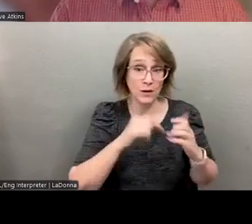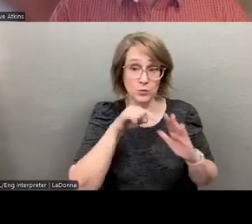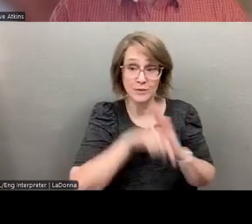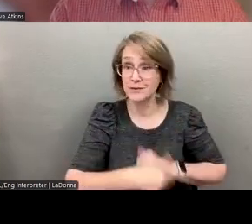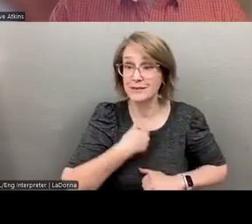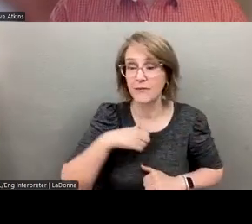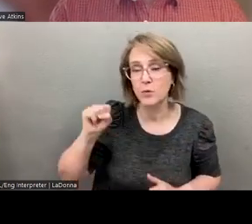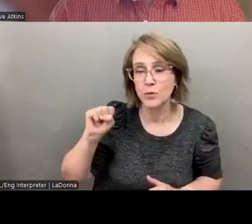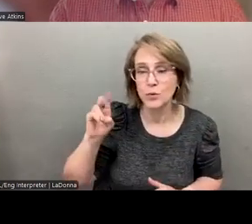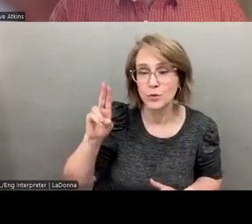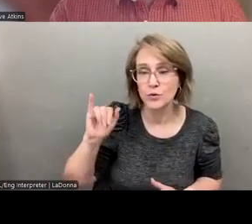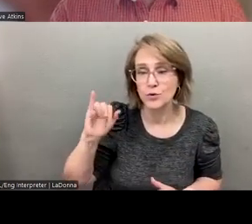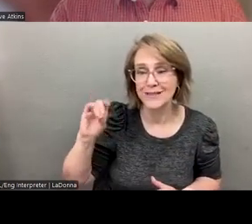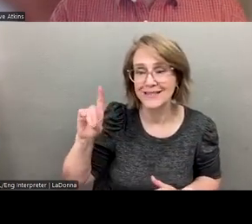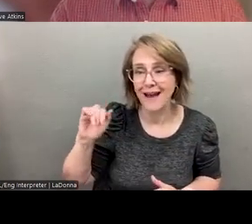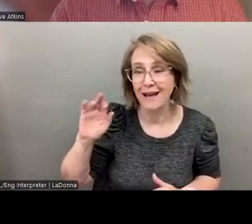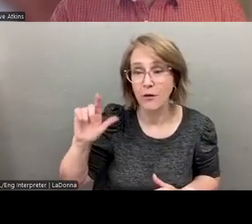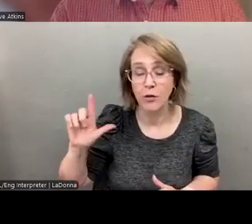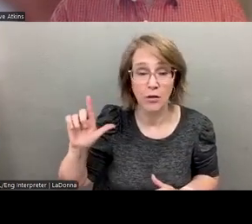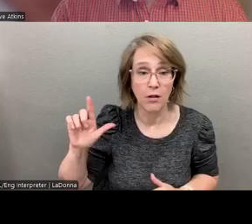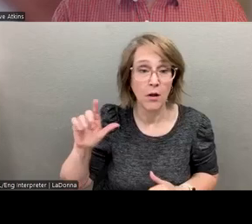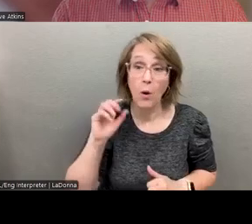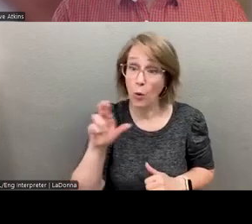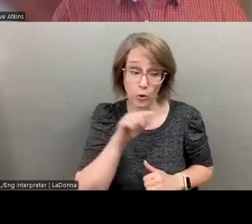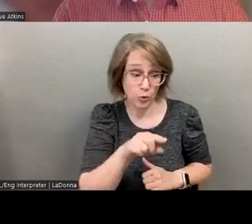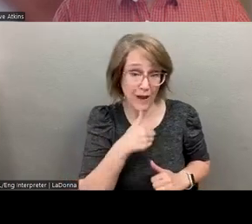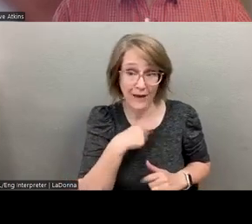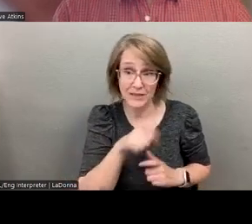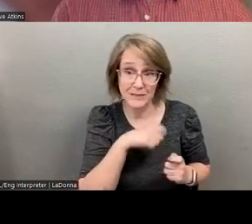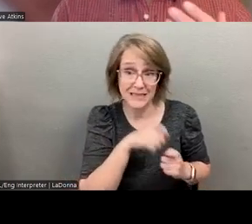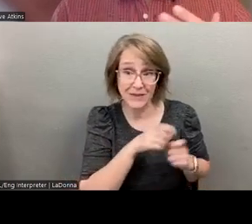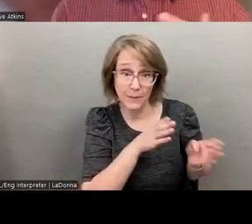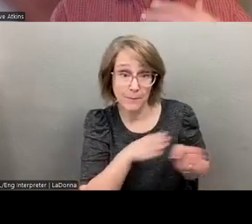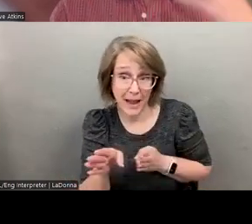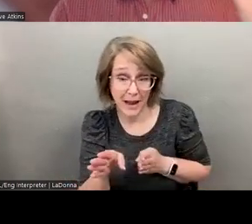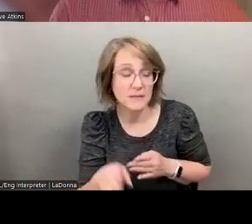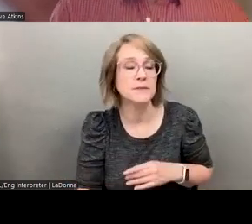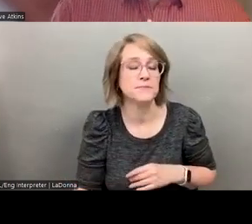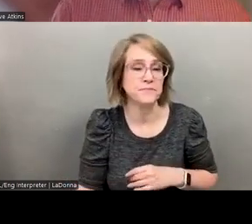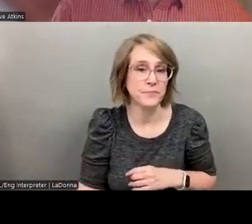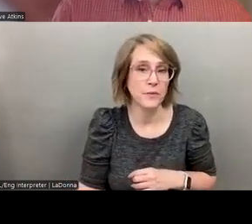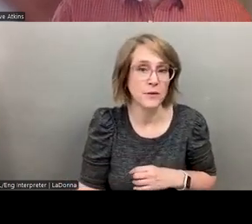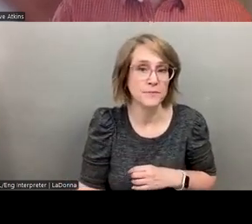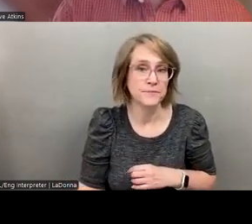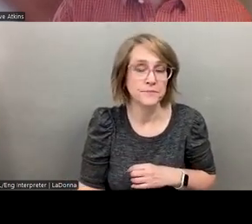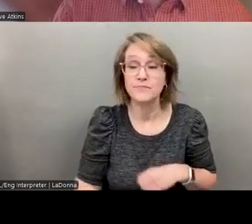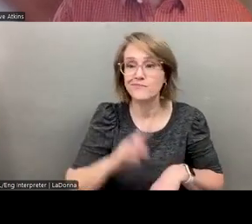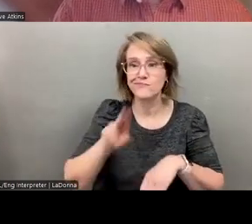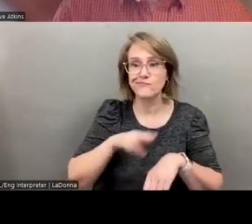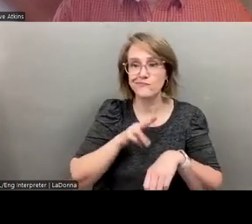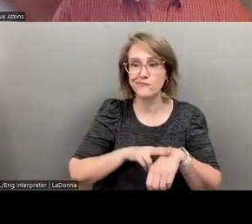intent, whether there is a specific plan means and so on. Um, of course, uh, human